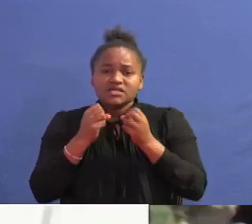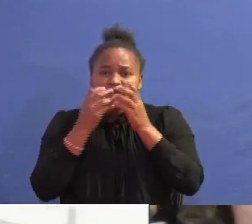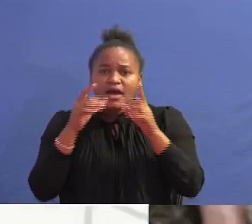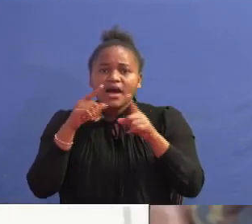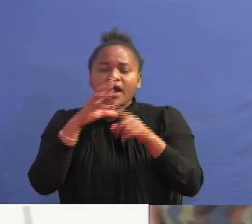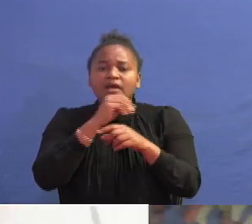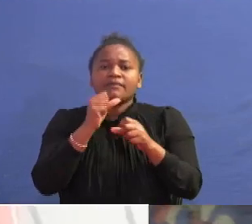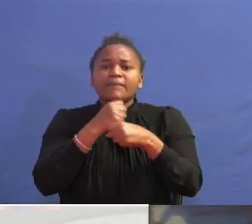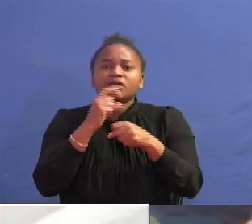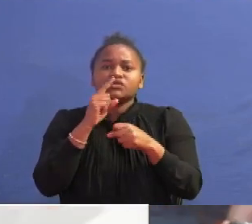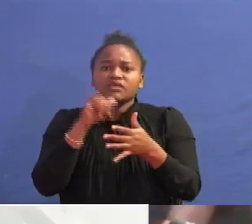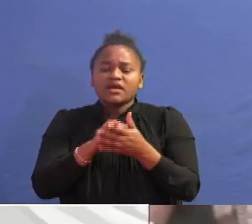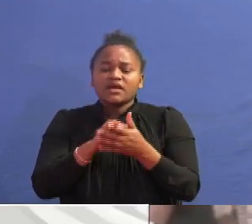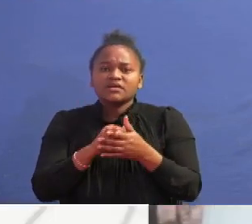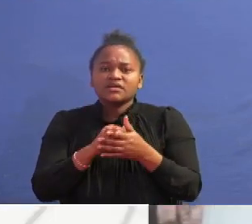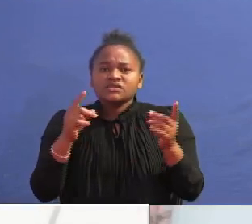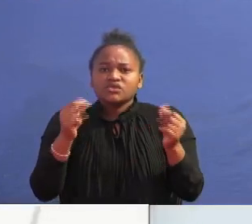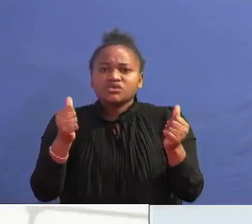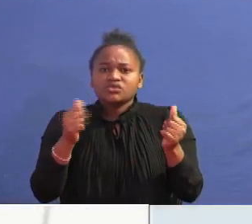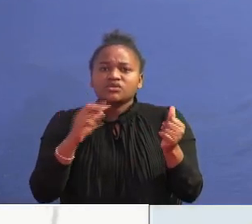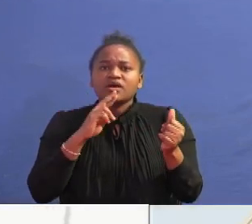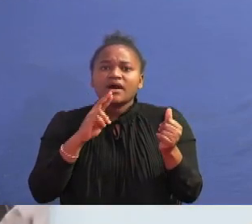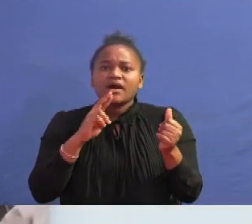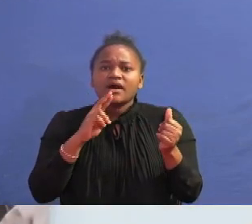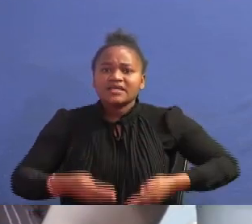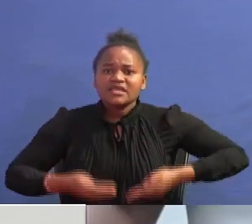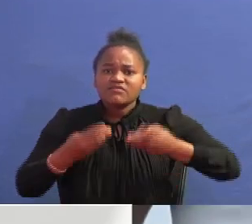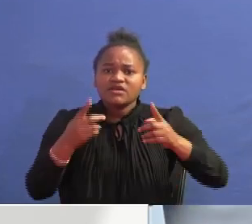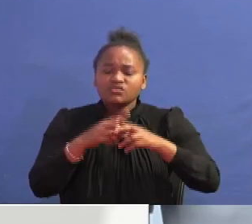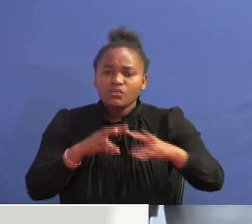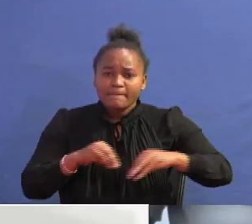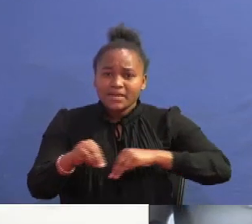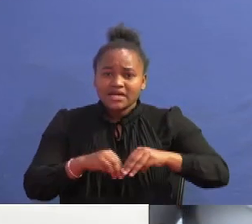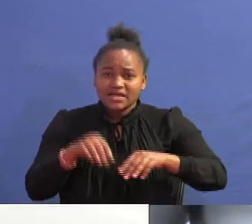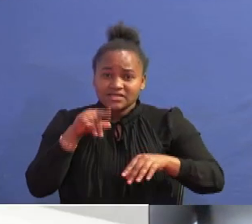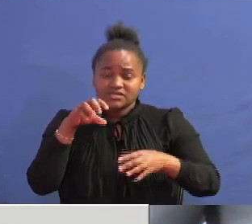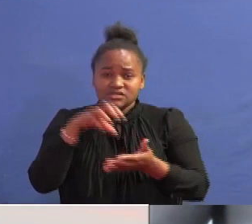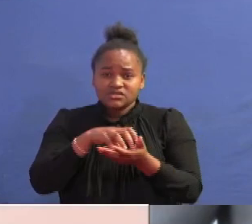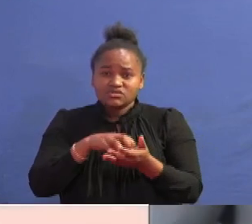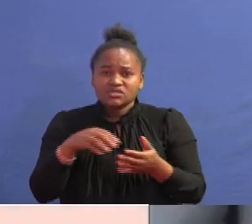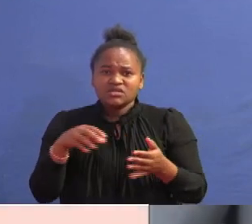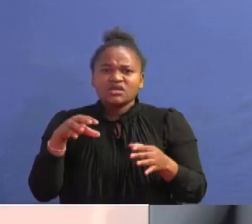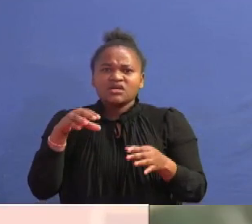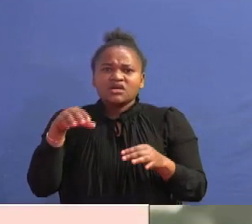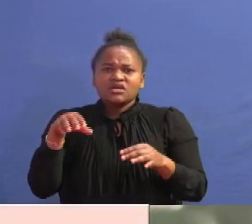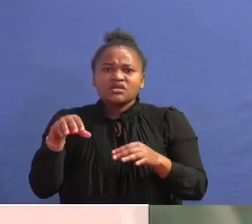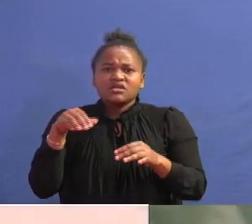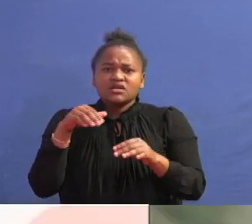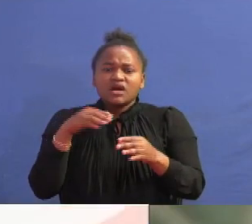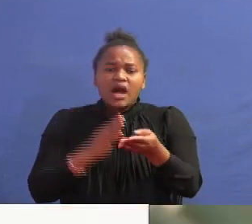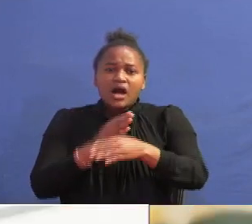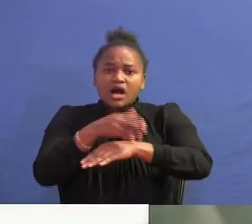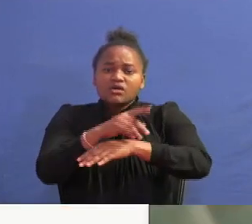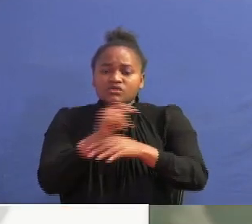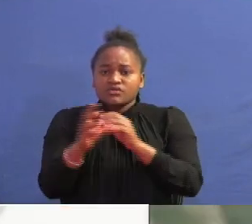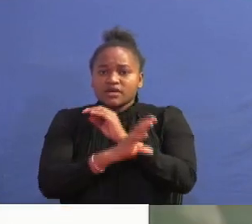that adequate interventions are in place to manage the situations across the country. The head of